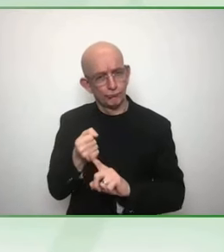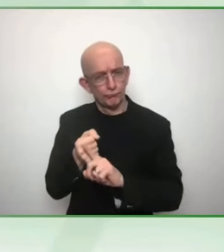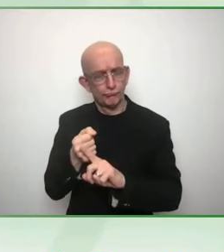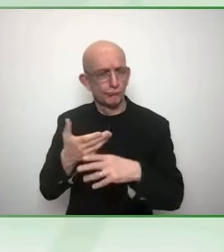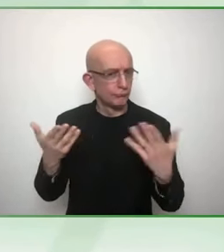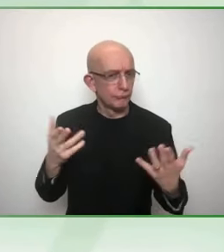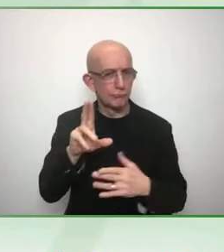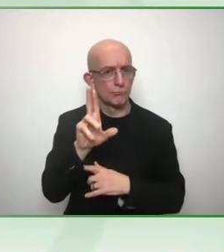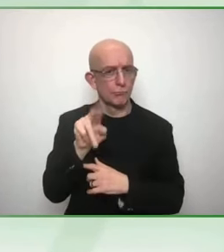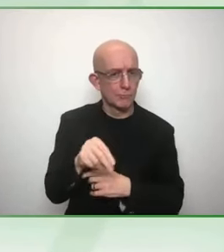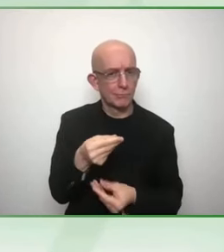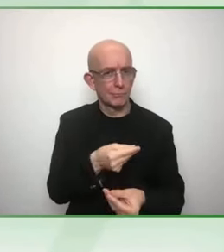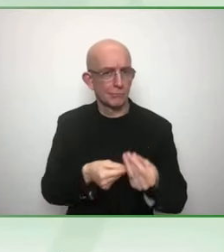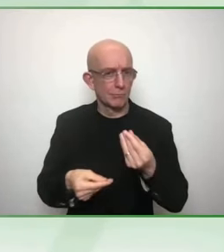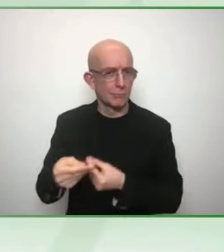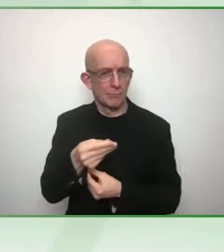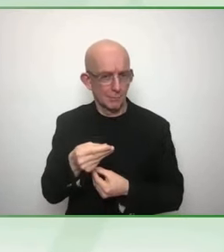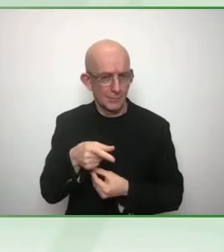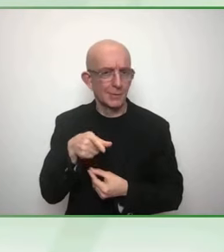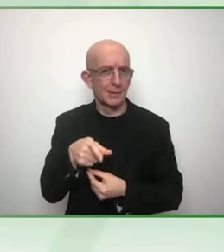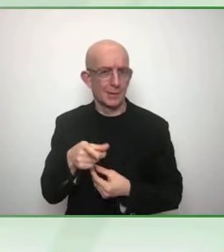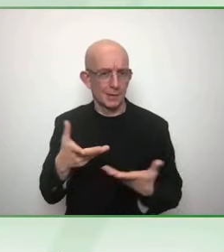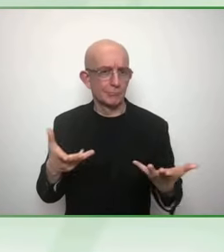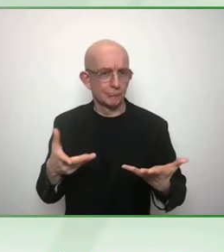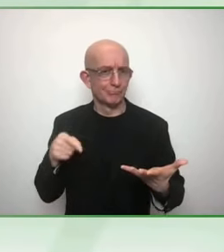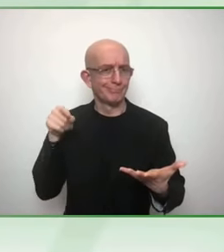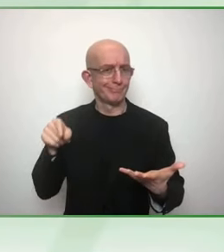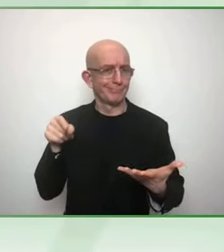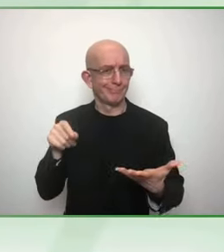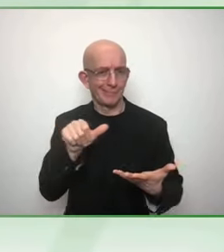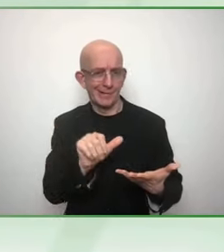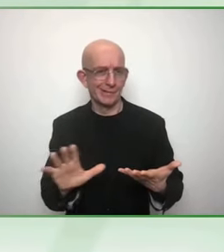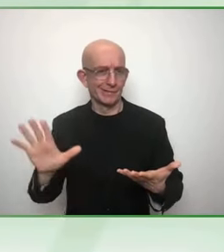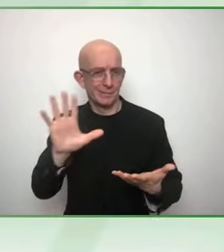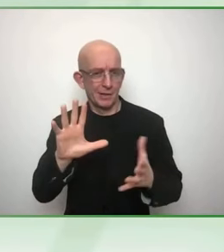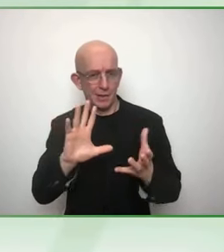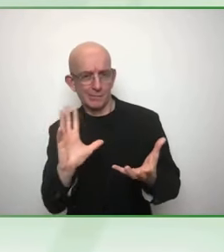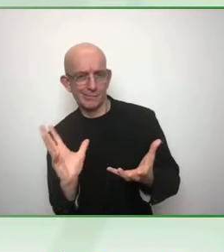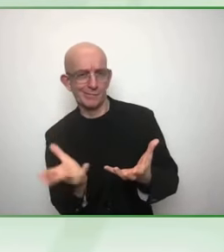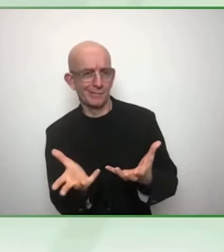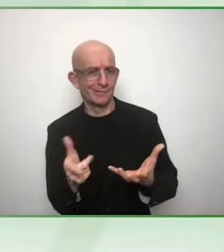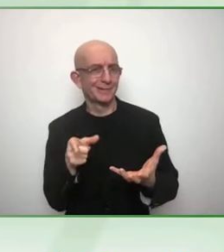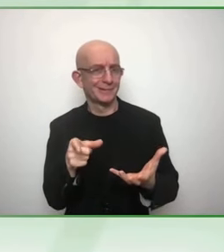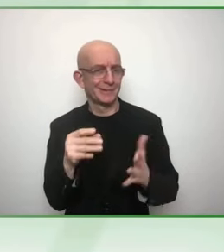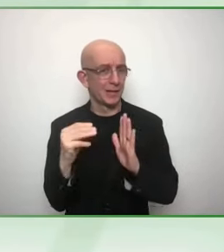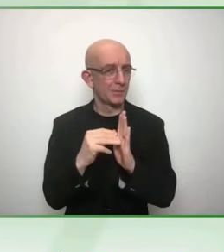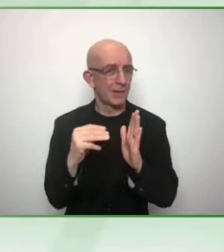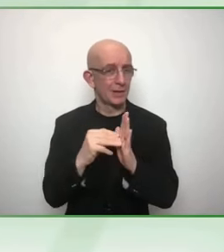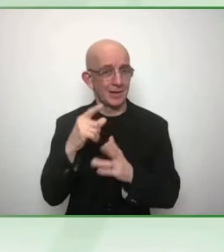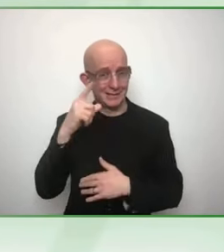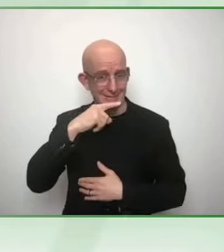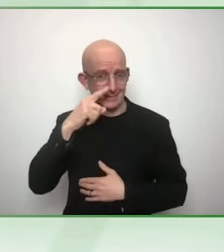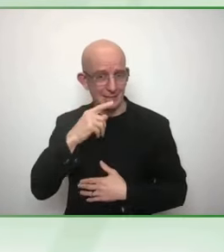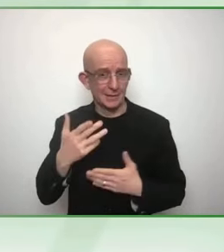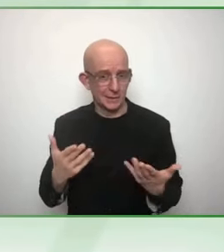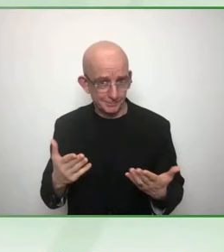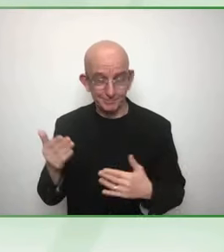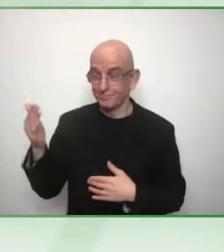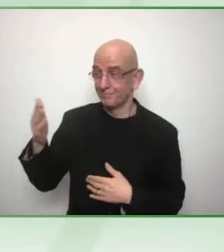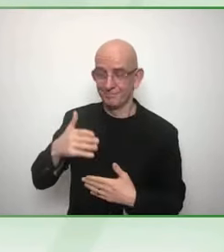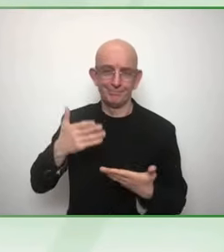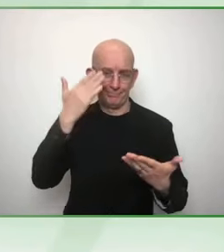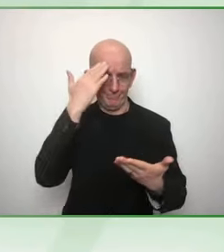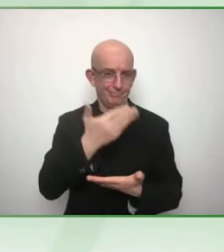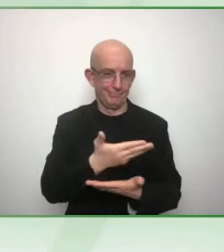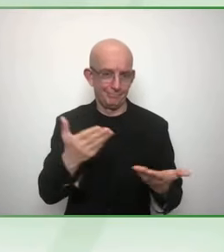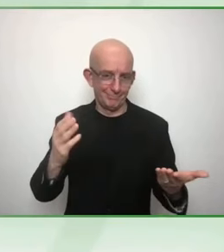so well, but I do want to briefly touch upon her work with the Valuable 500 because I think it does set the stage for a lot